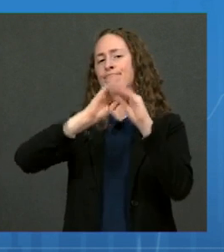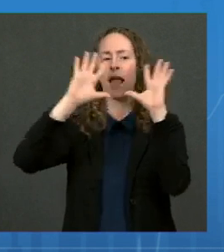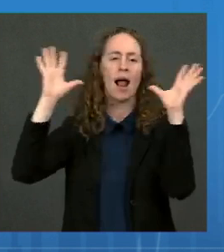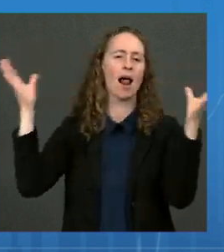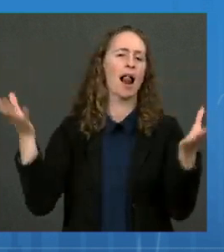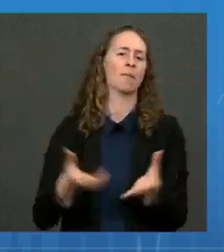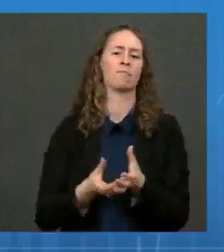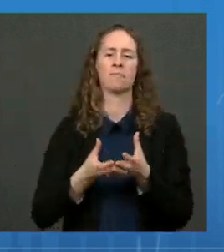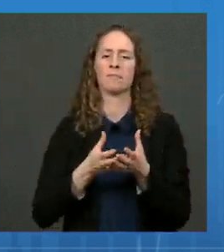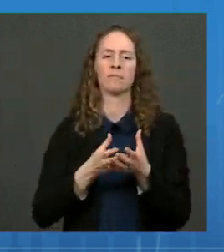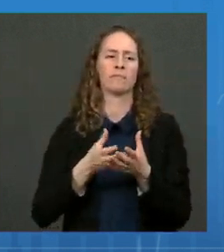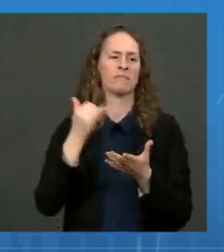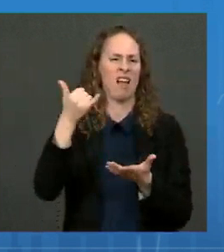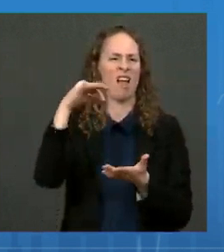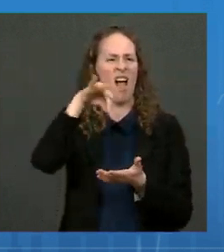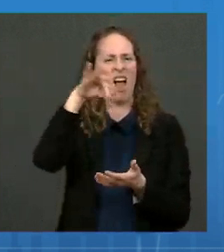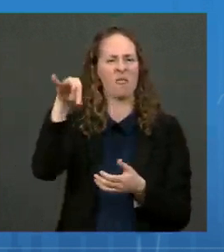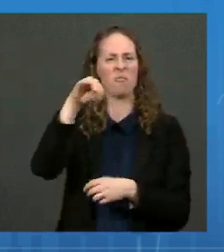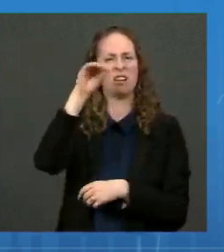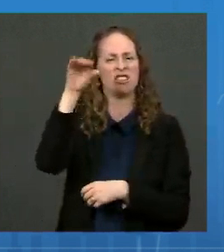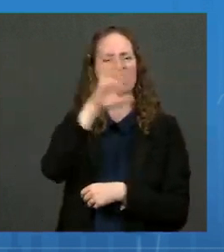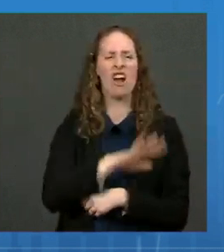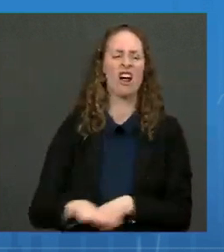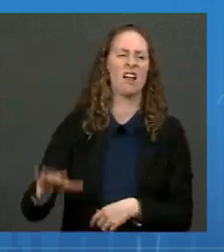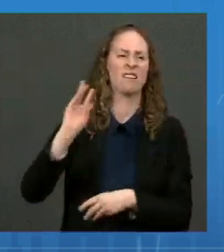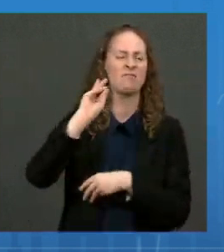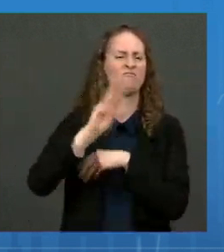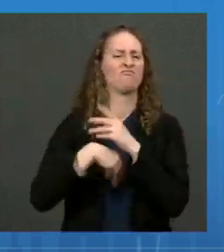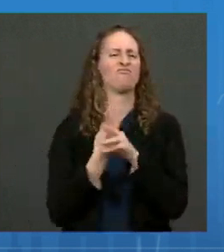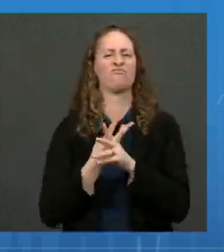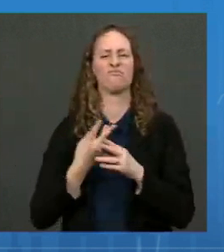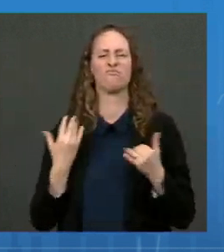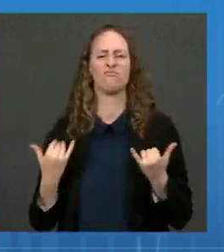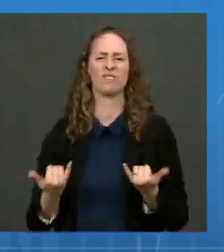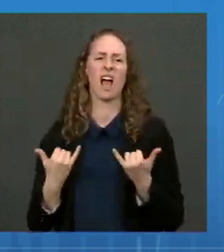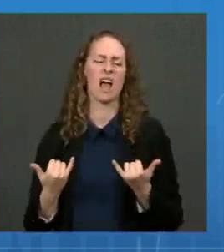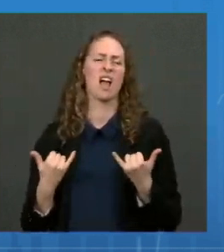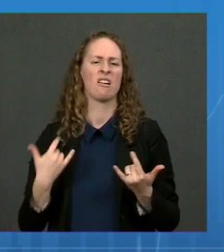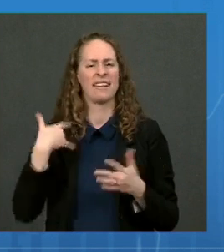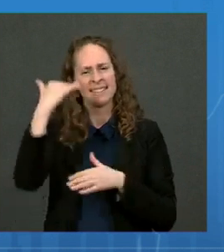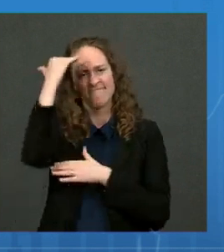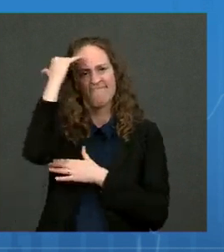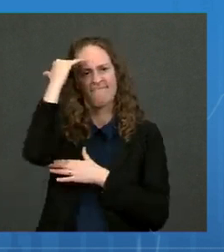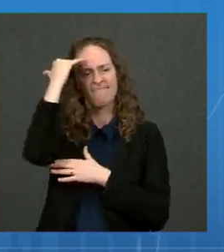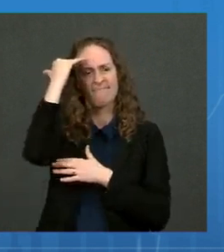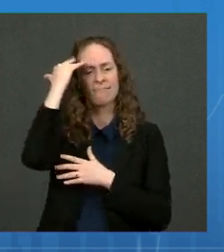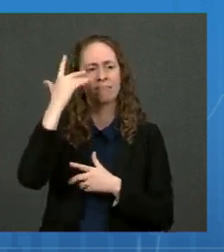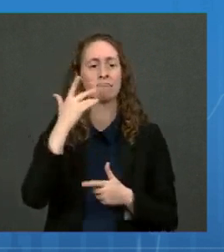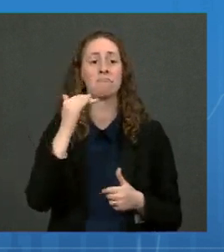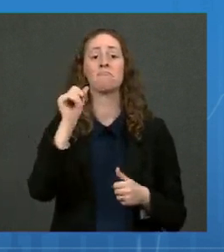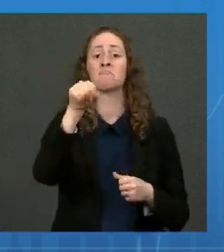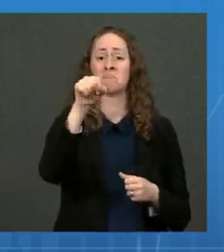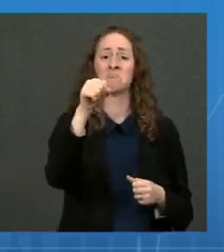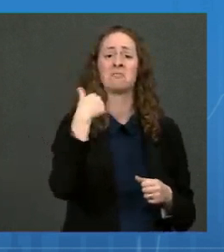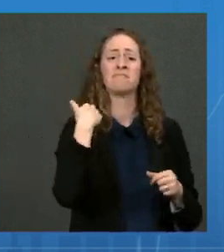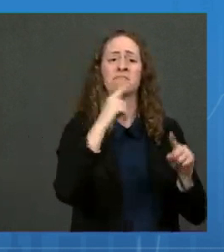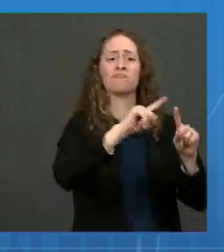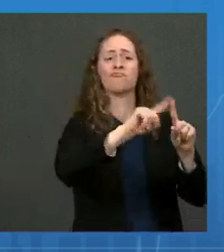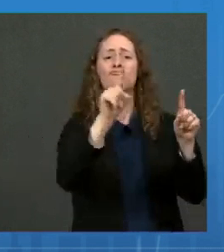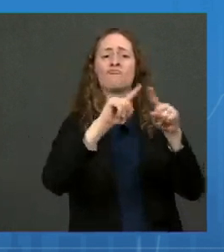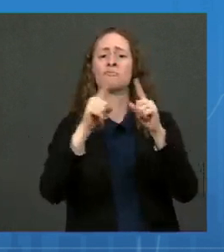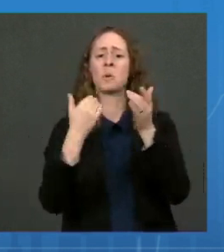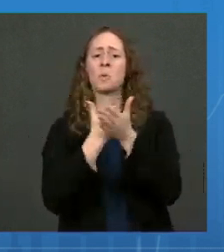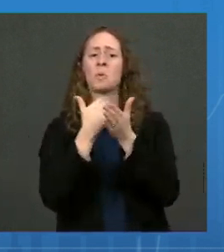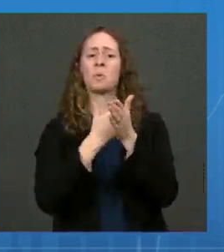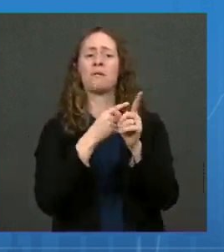percent of the isolates are Delta. There are other variants that are around, certainly not in any